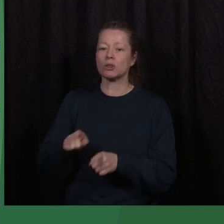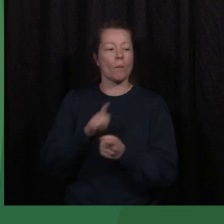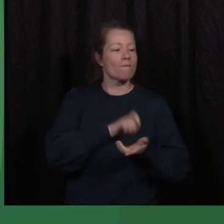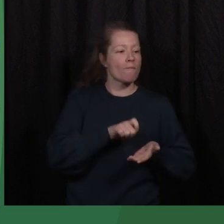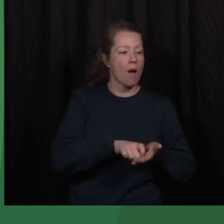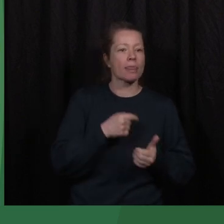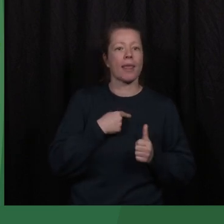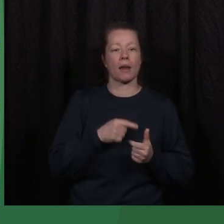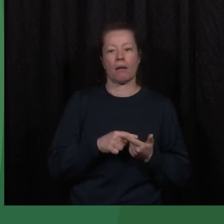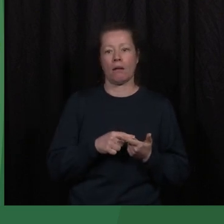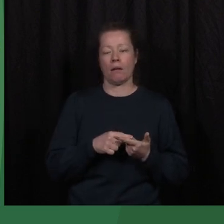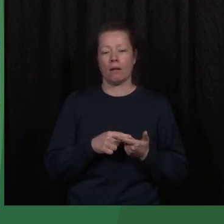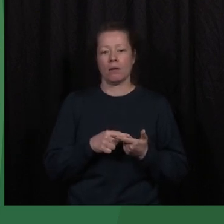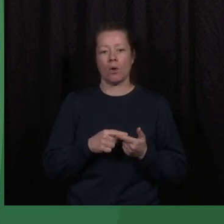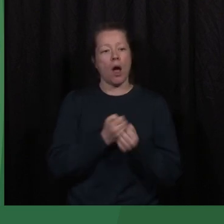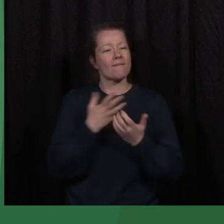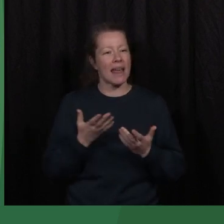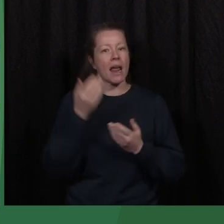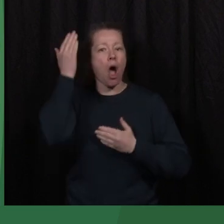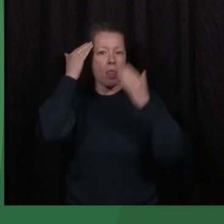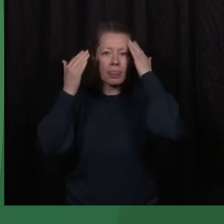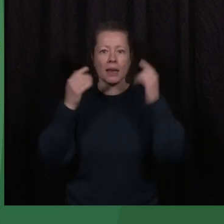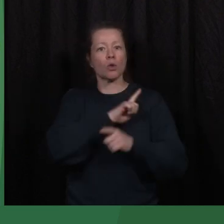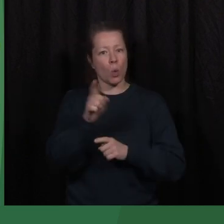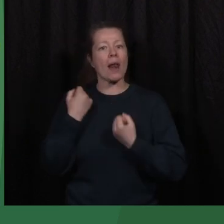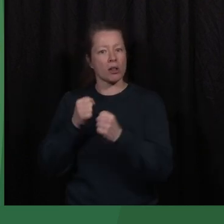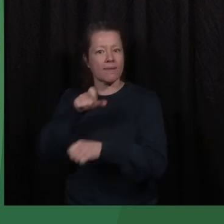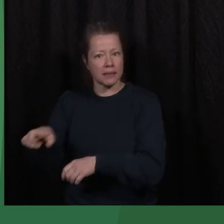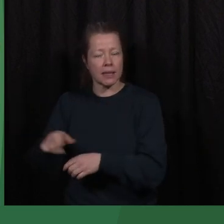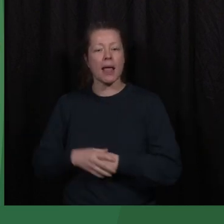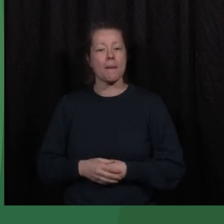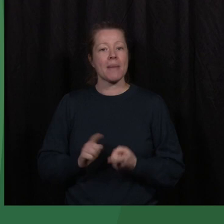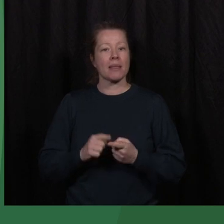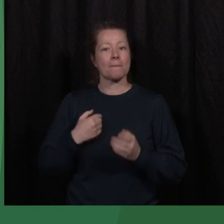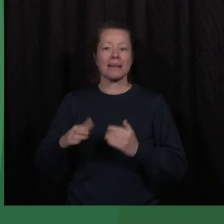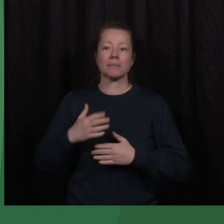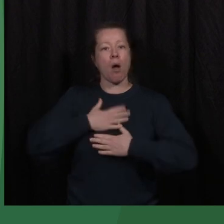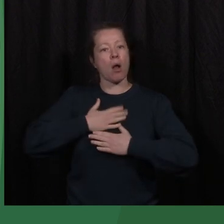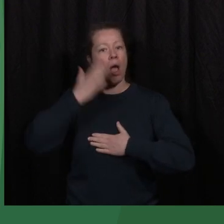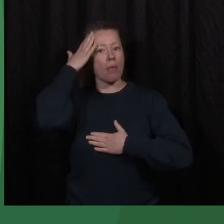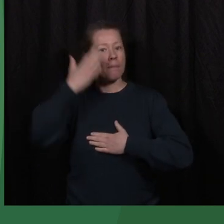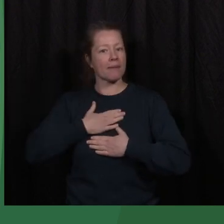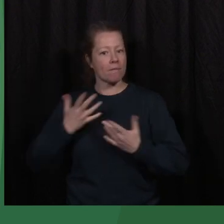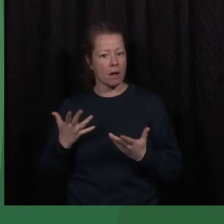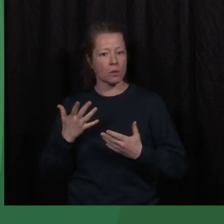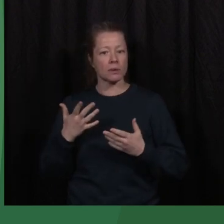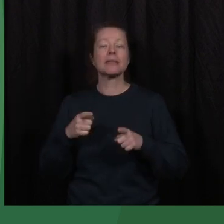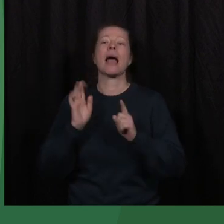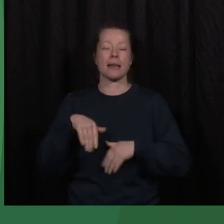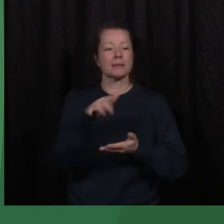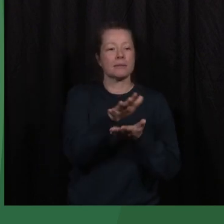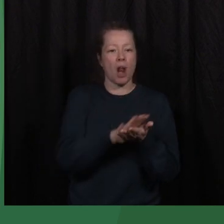and you wear several hats in activism. But the hat that I'm most comfortable with is that of a strategist.